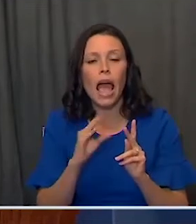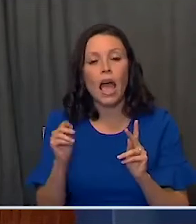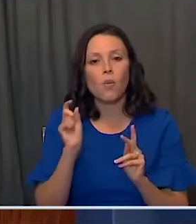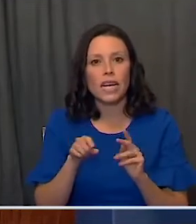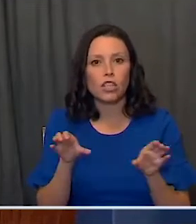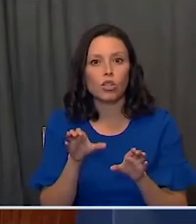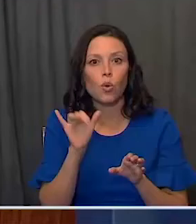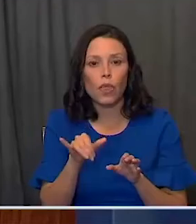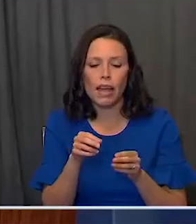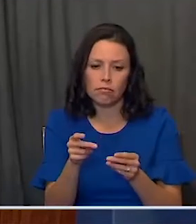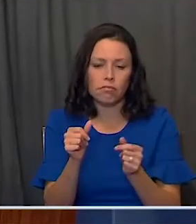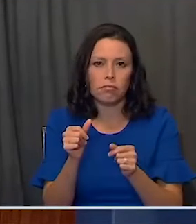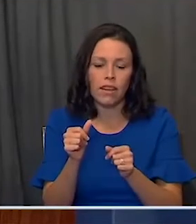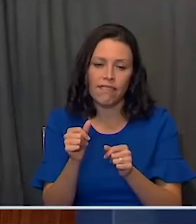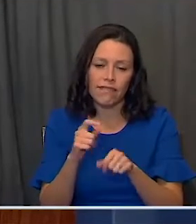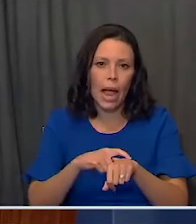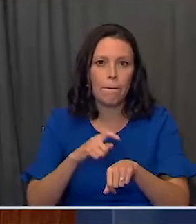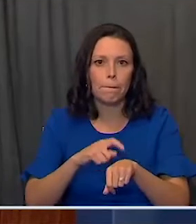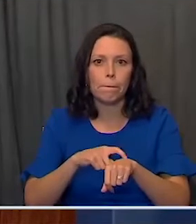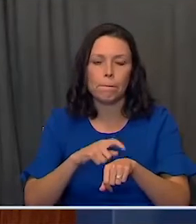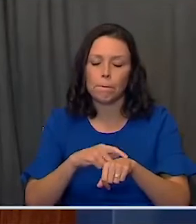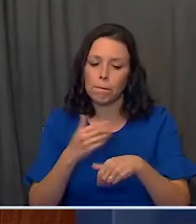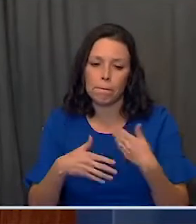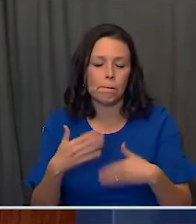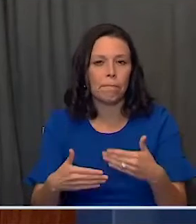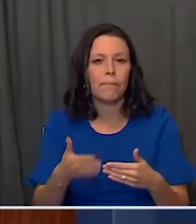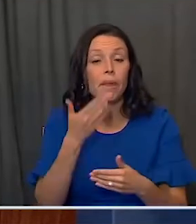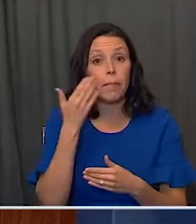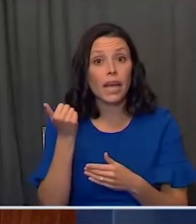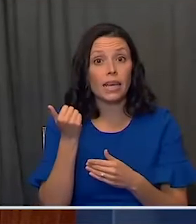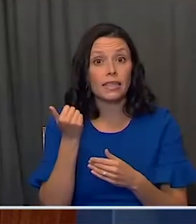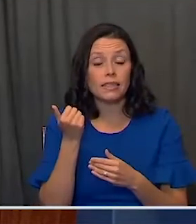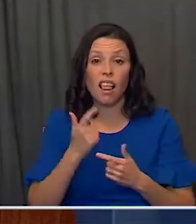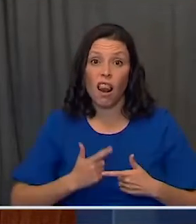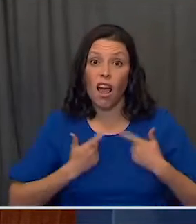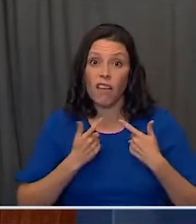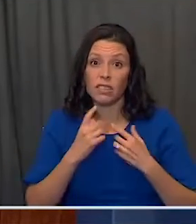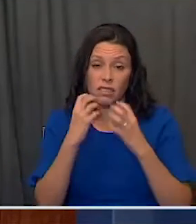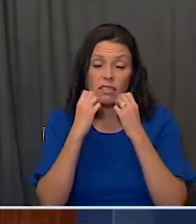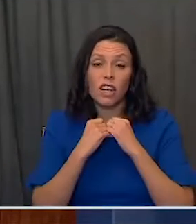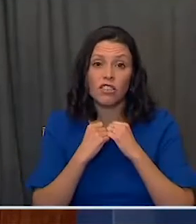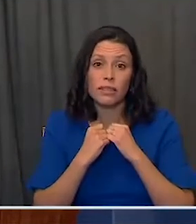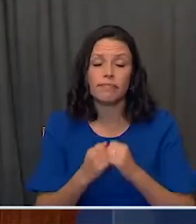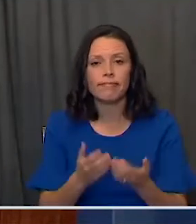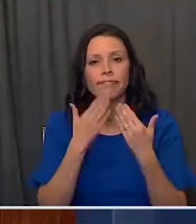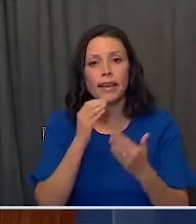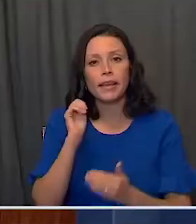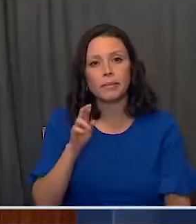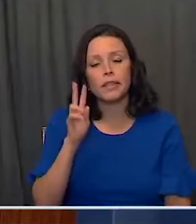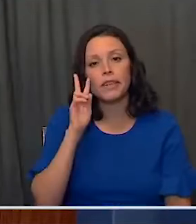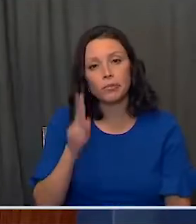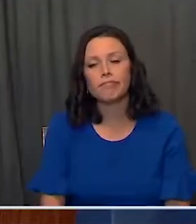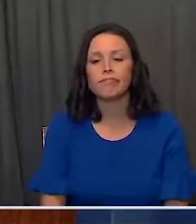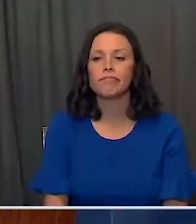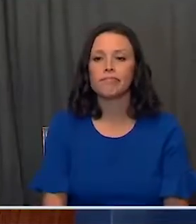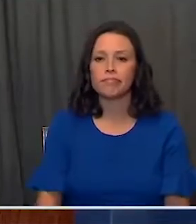we need to do it in the most timely manner possible because it is all about lives. Thank you, Mr. Vice President.